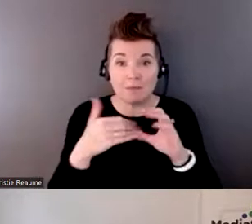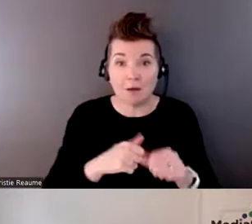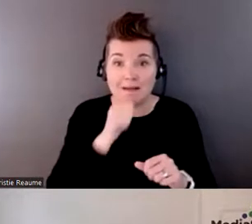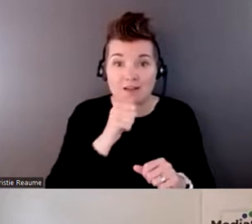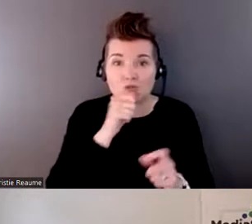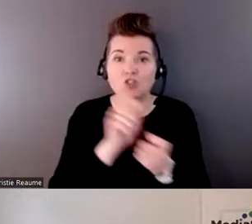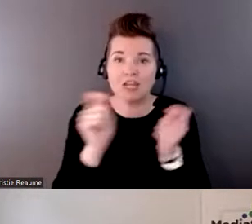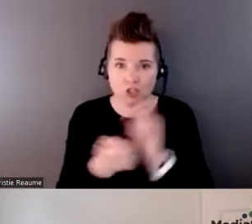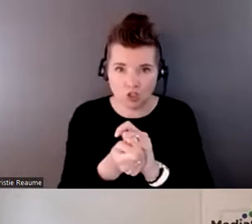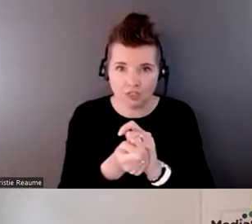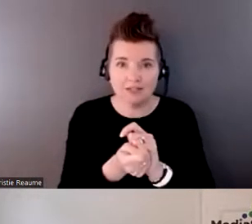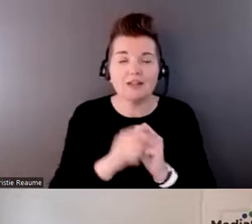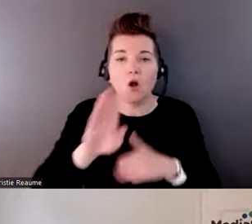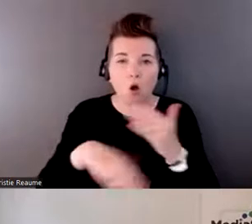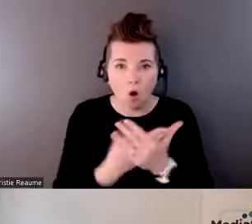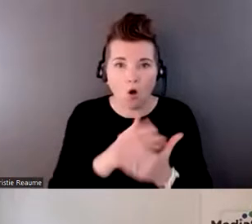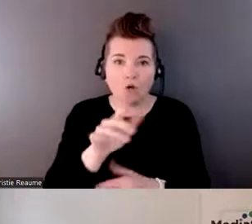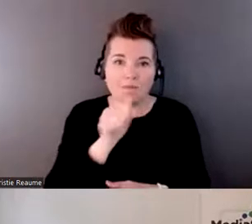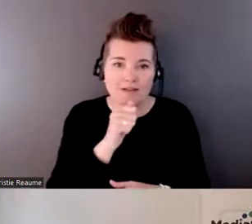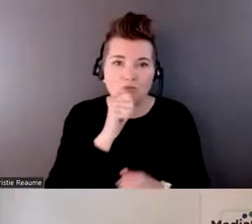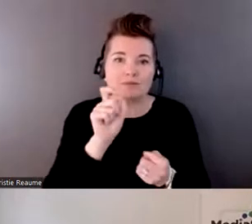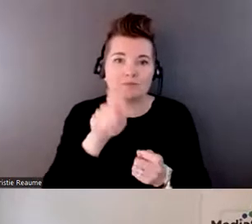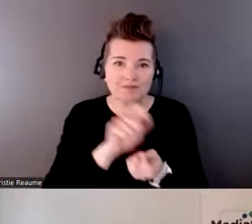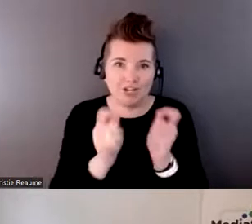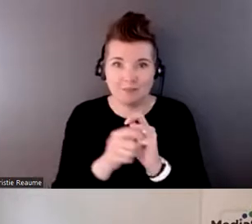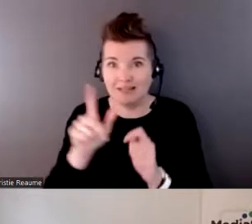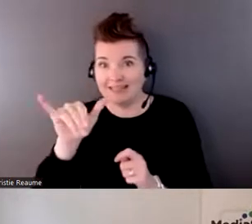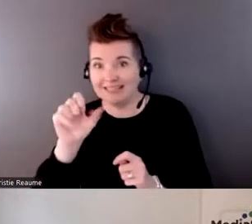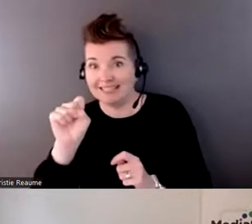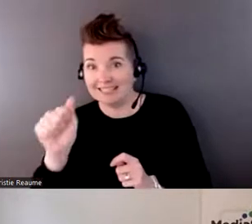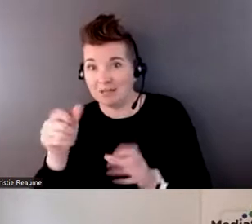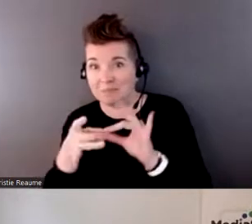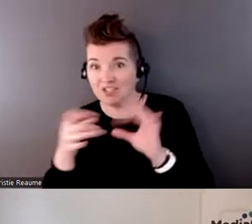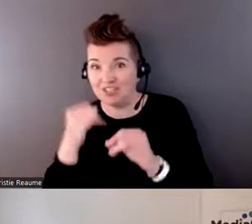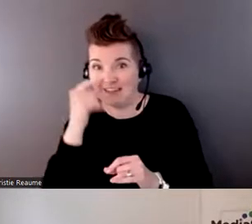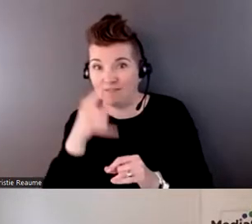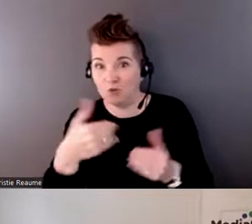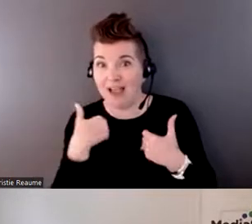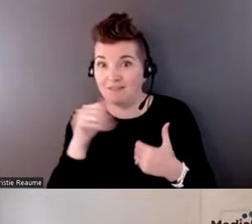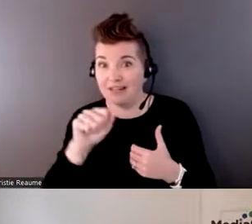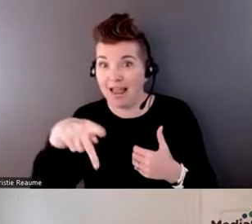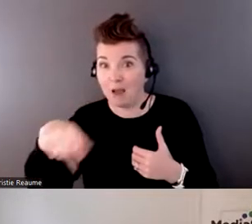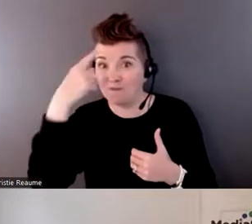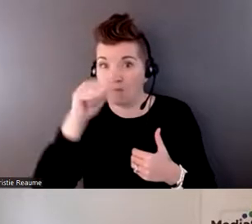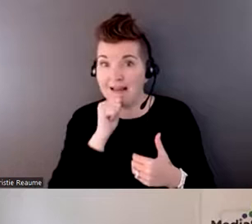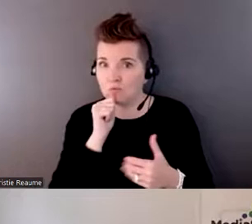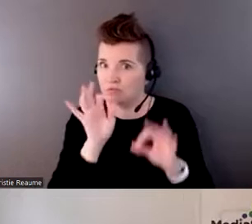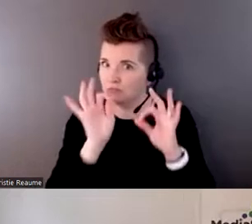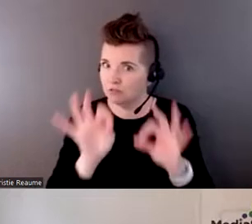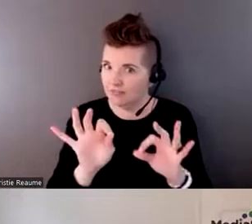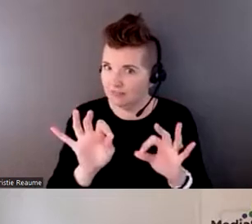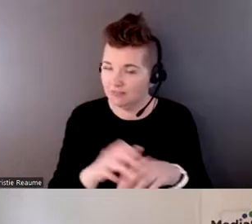from all the other passwords. But again, I think it was Lisa who mentioned, if you have a password manager, that's a good tool to help you do that. Um,